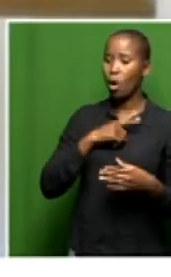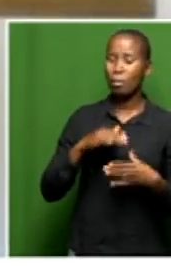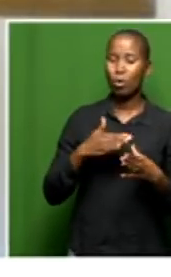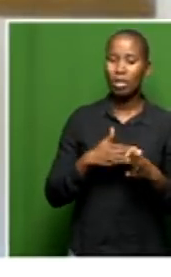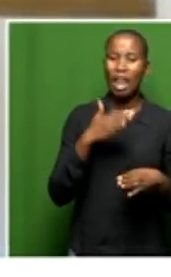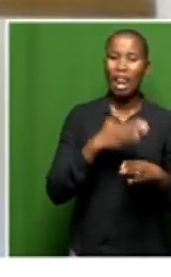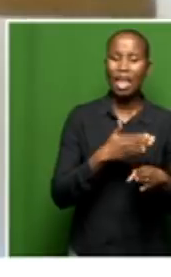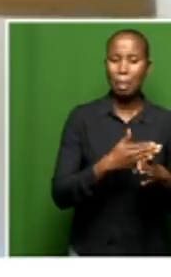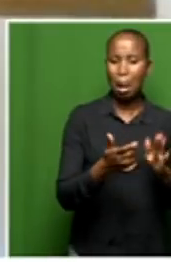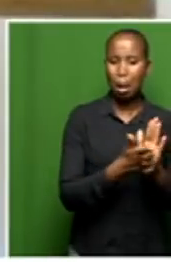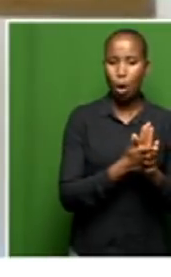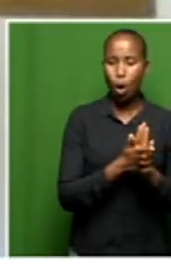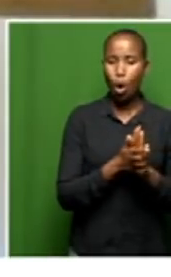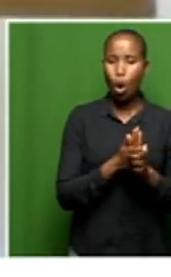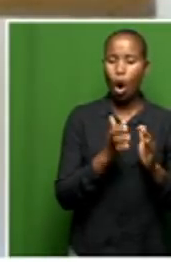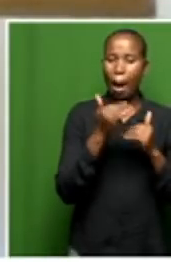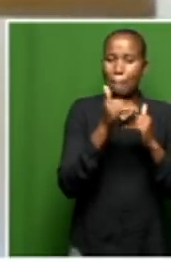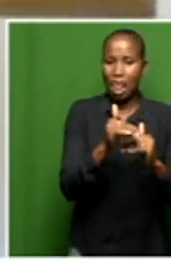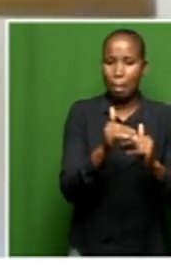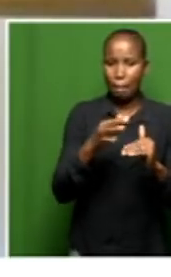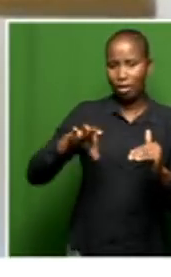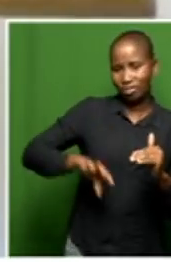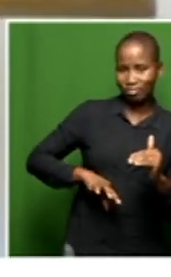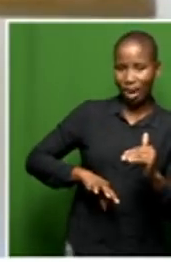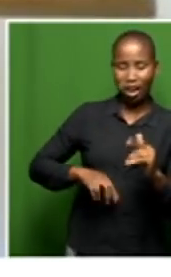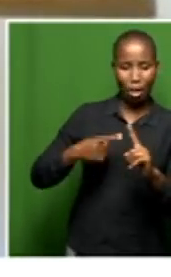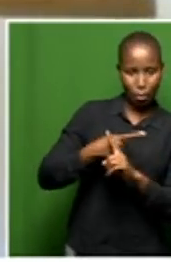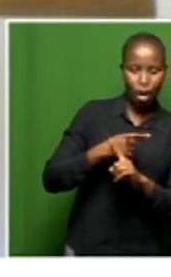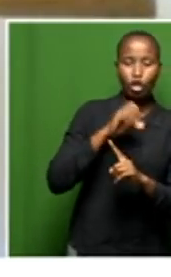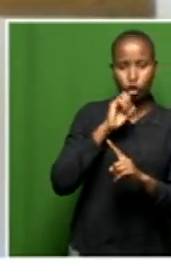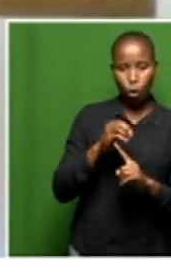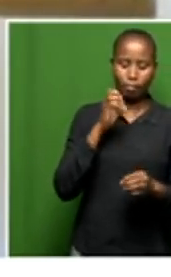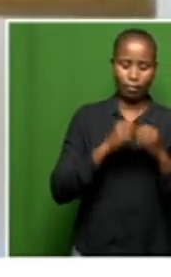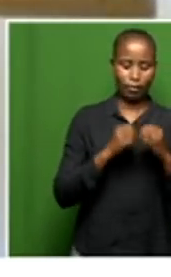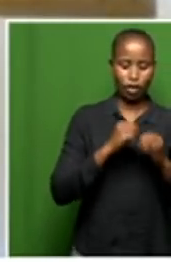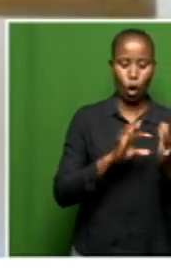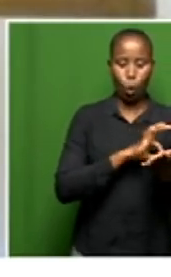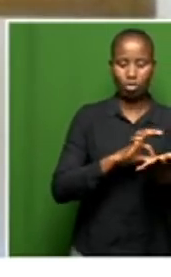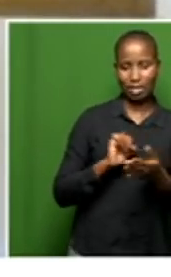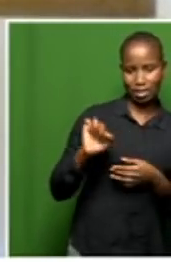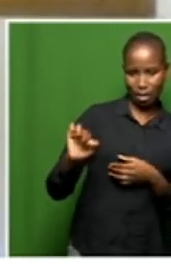Minimum Wage Act. We corrected that. We corrected their contracts. In theory,